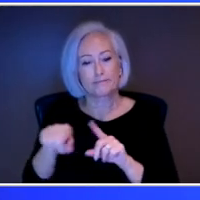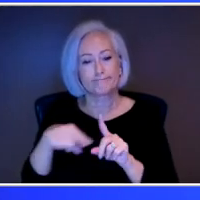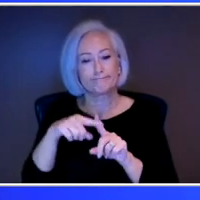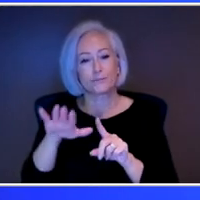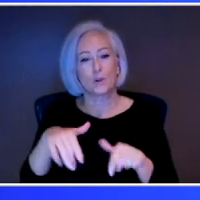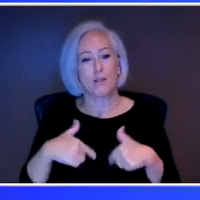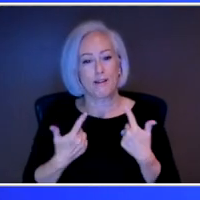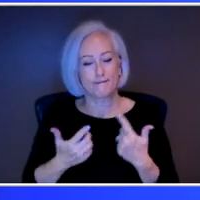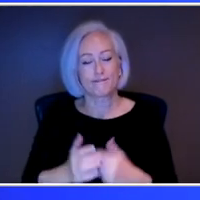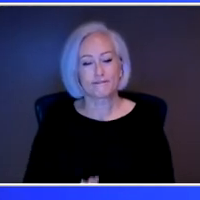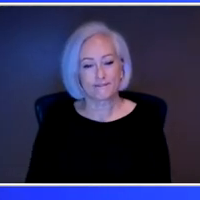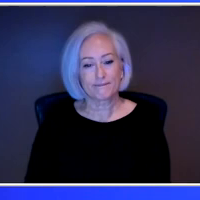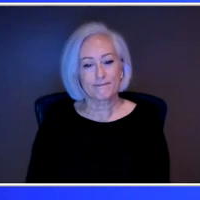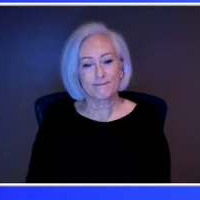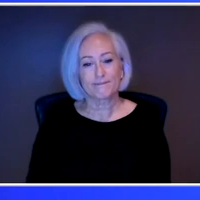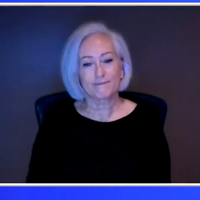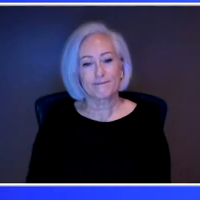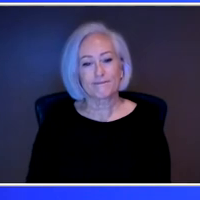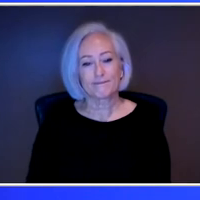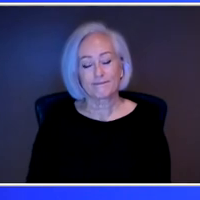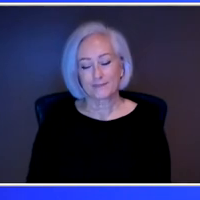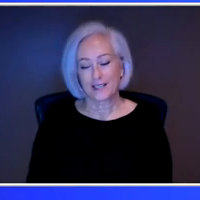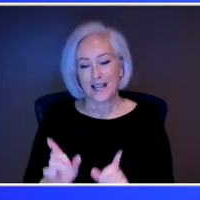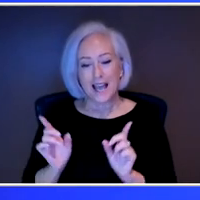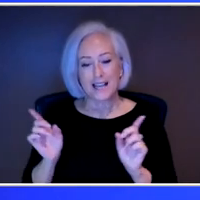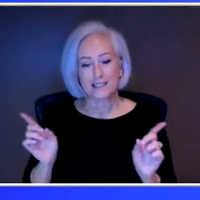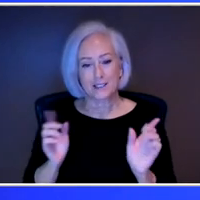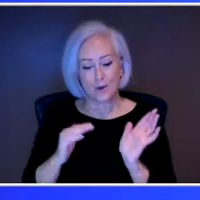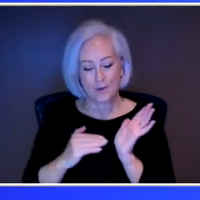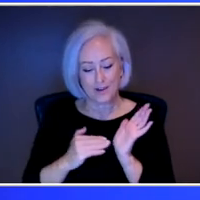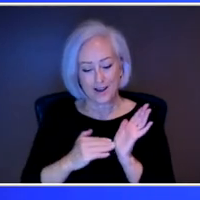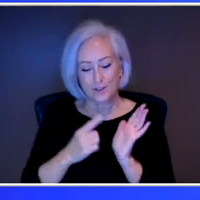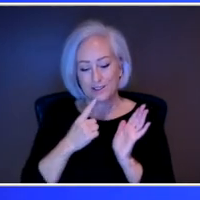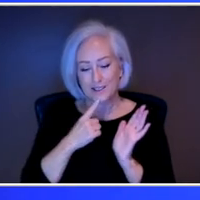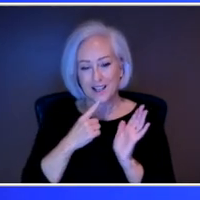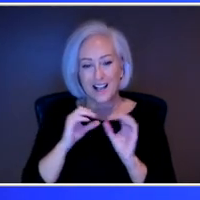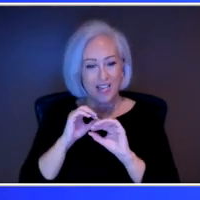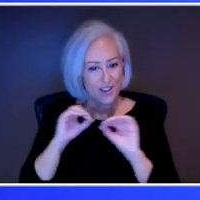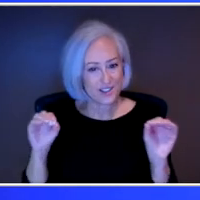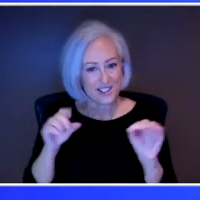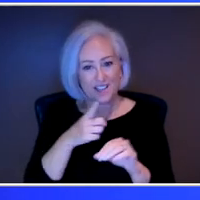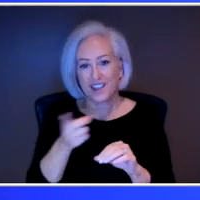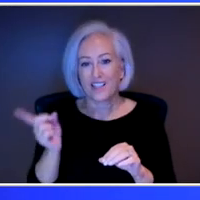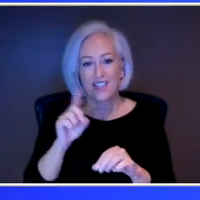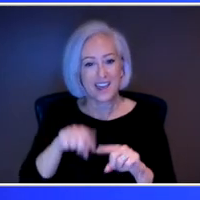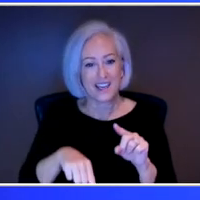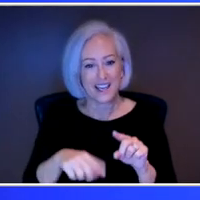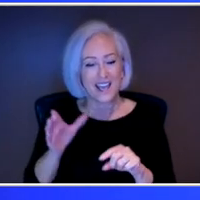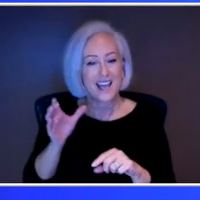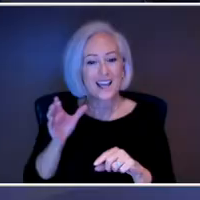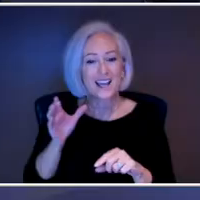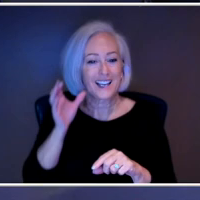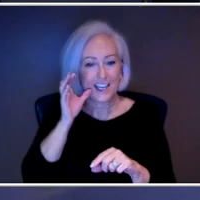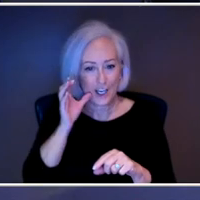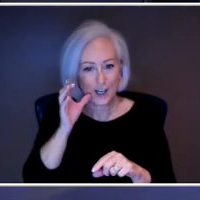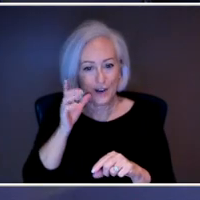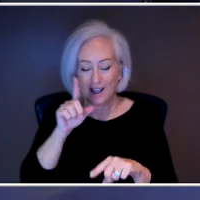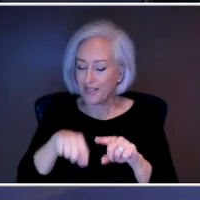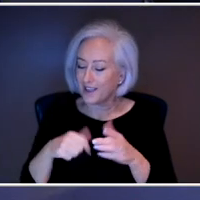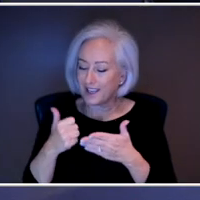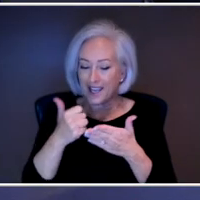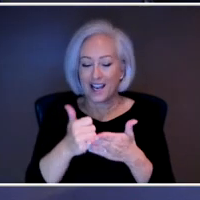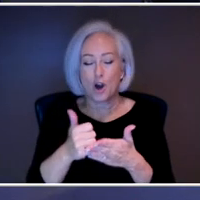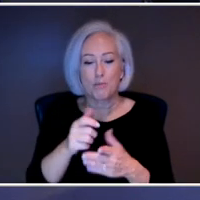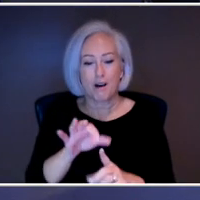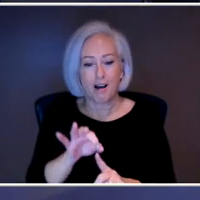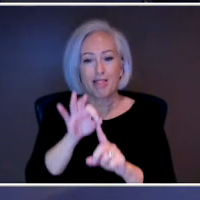said, there's nothing that they haven't heard. And they can't help you unless you're honest. All I'm going to say to you